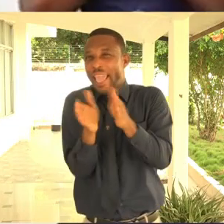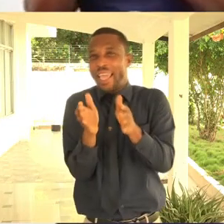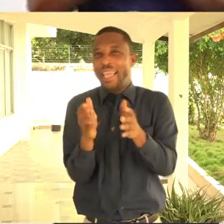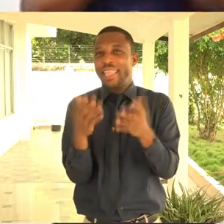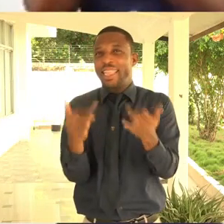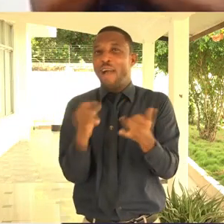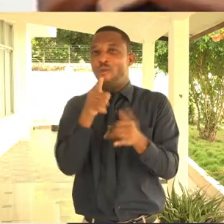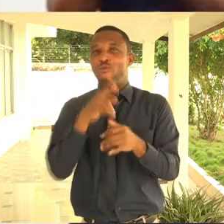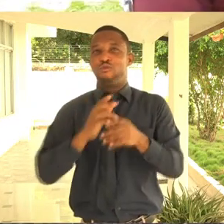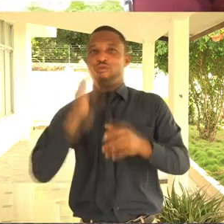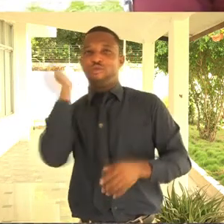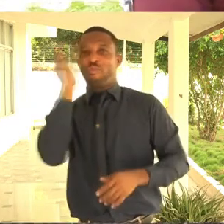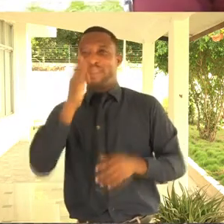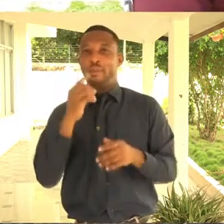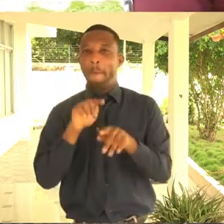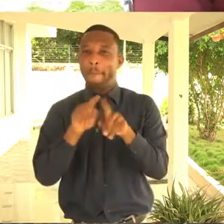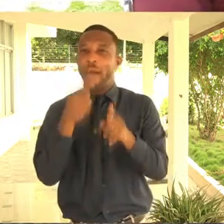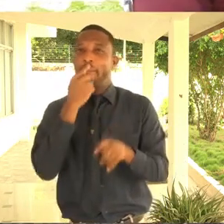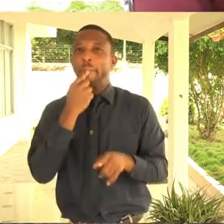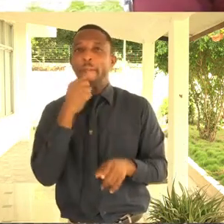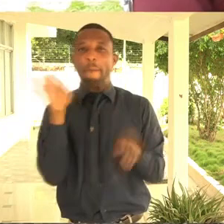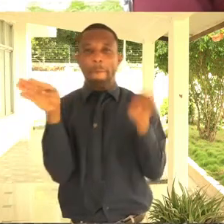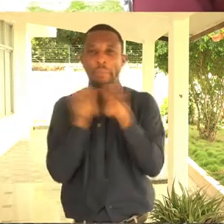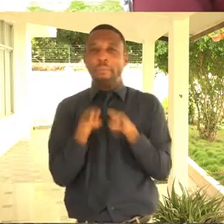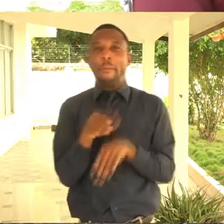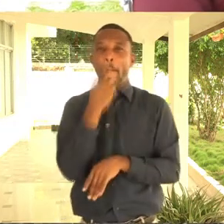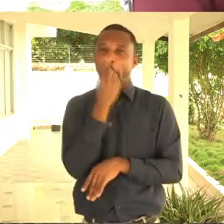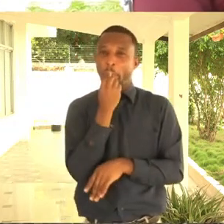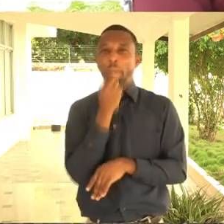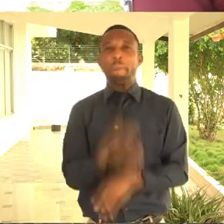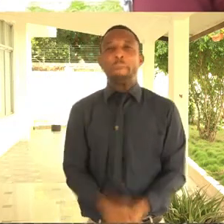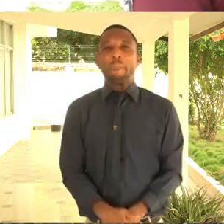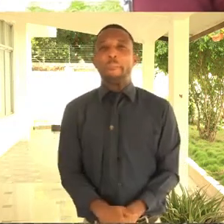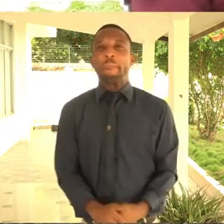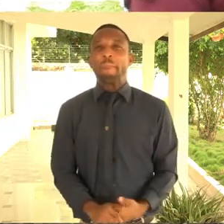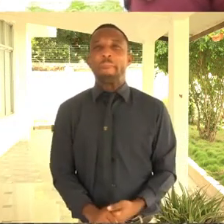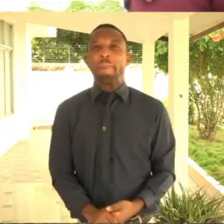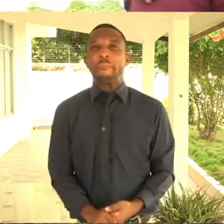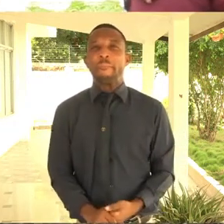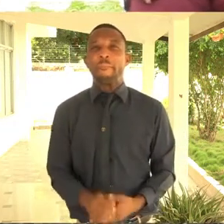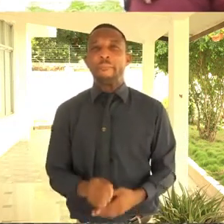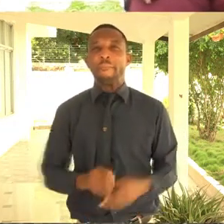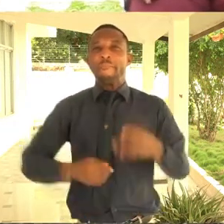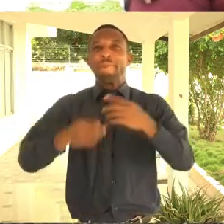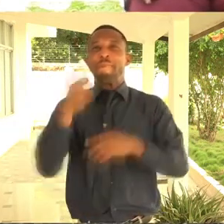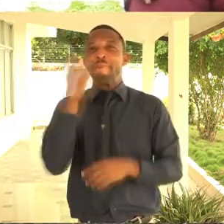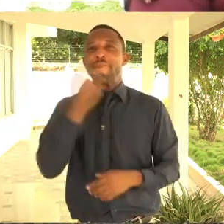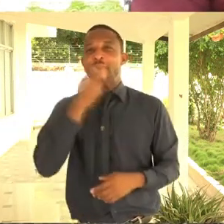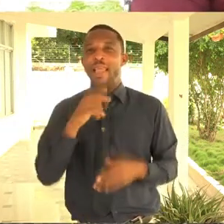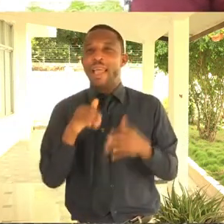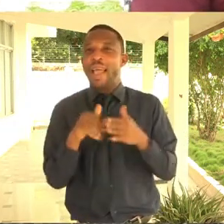is closed. How are you going to talk for your audience to understand you at the end of the day?